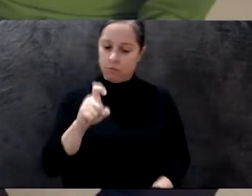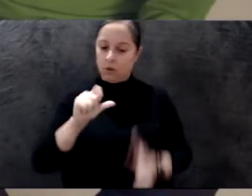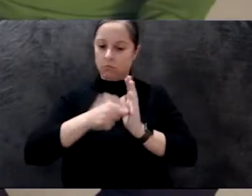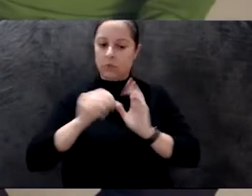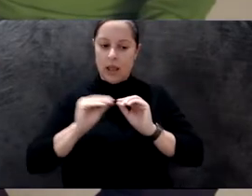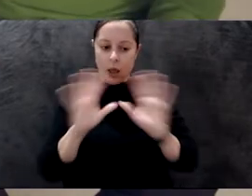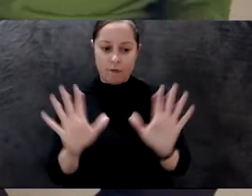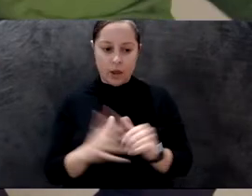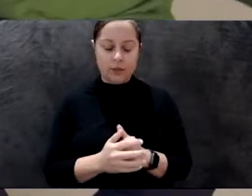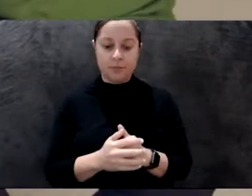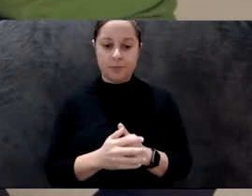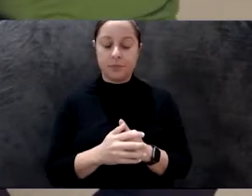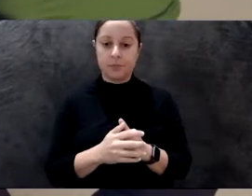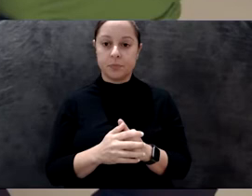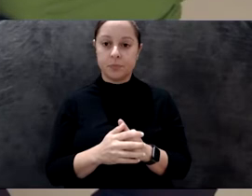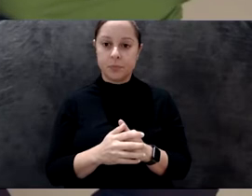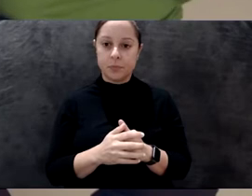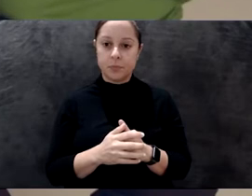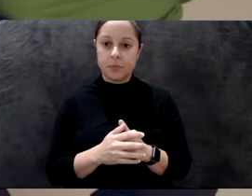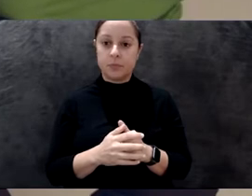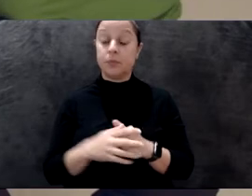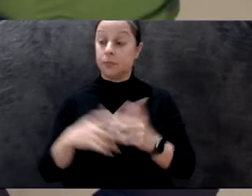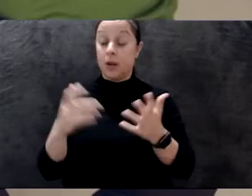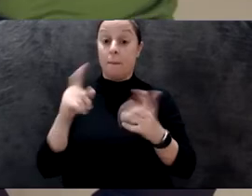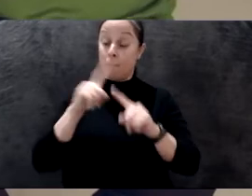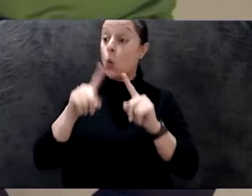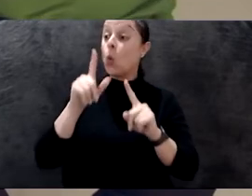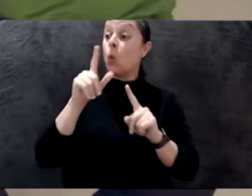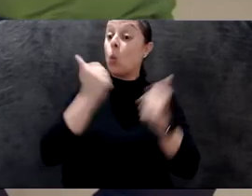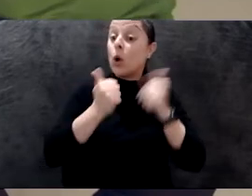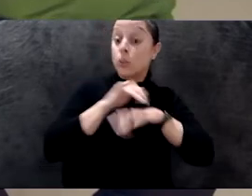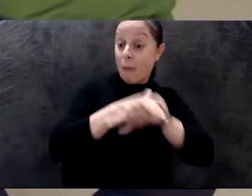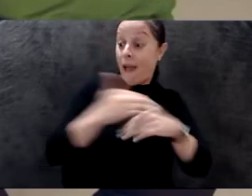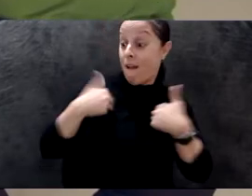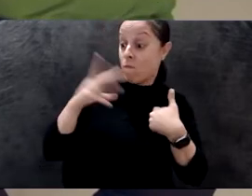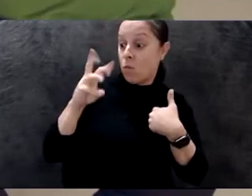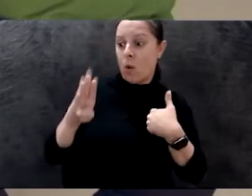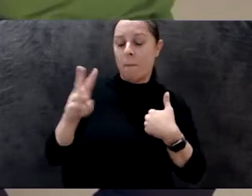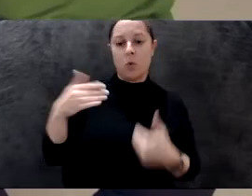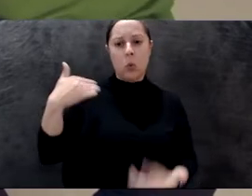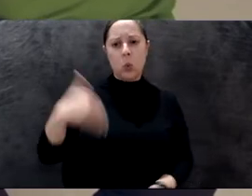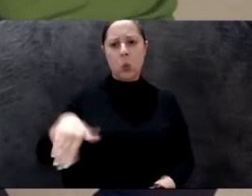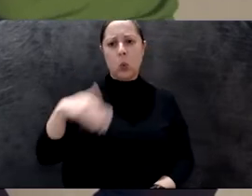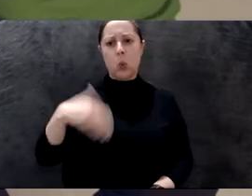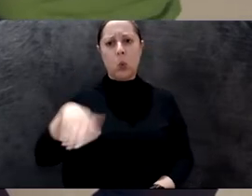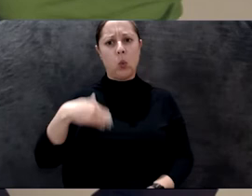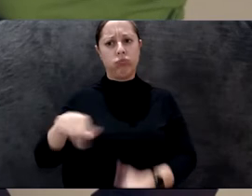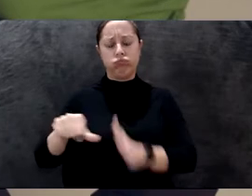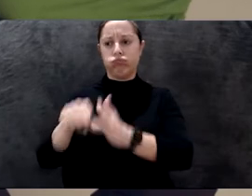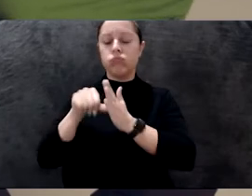the webs sometimes are not really spectacular. But the one who weave webs is kind of,